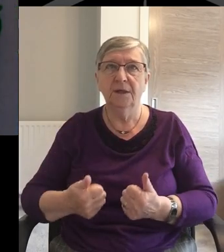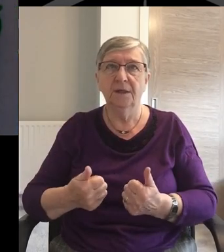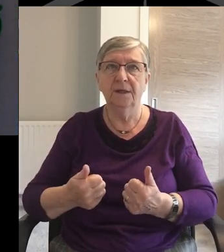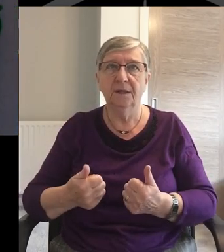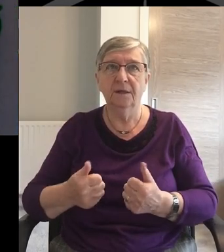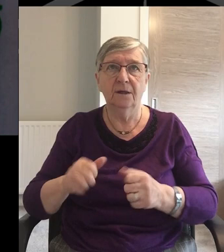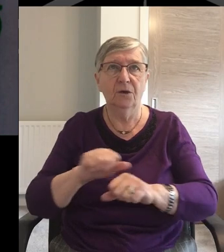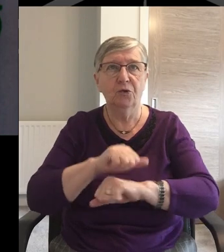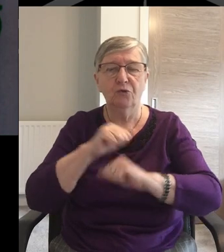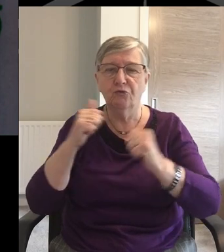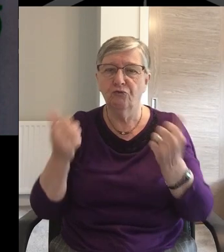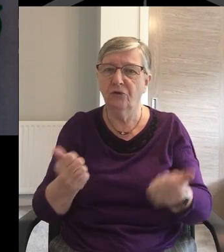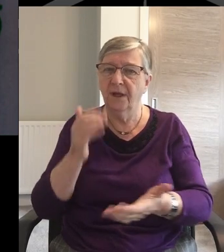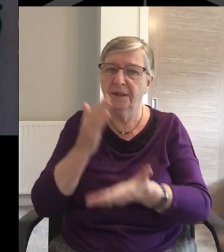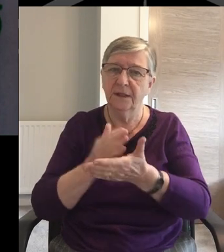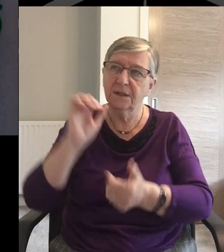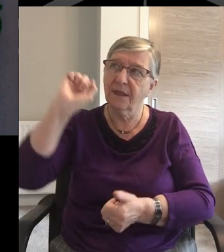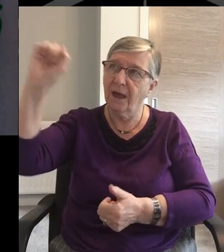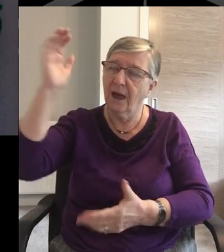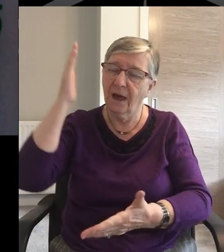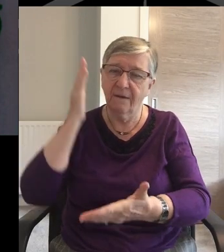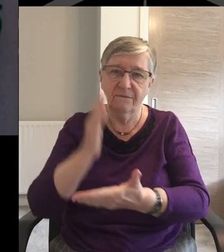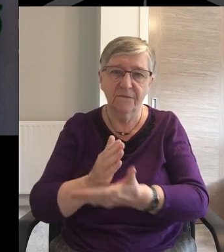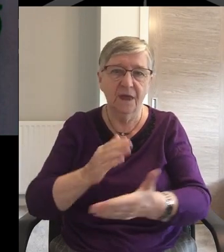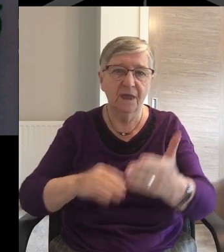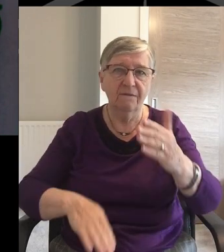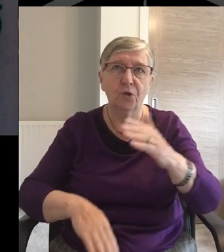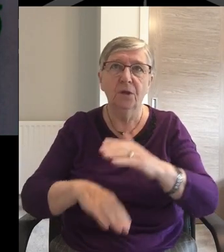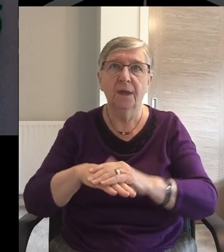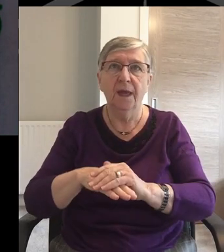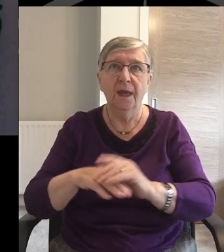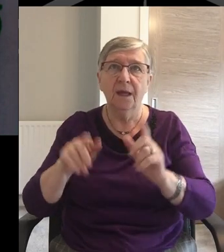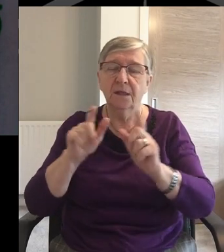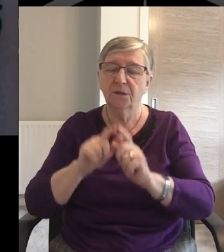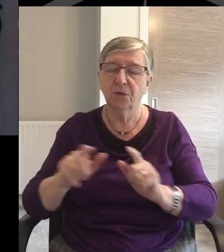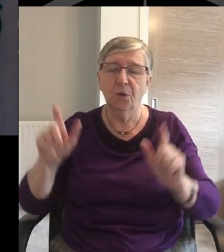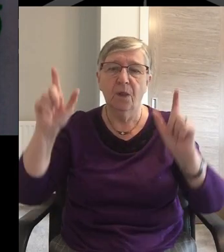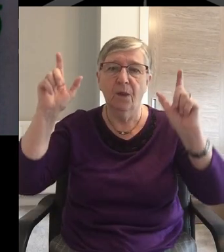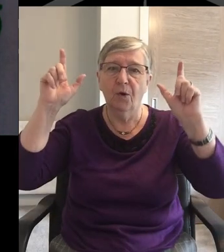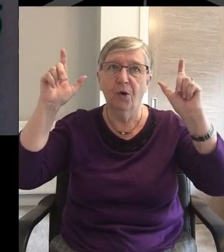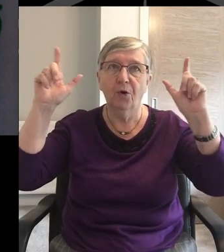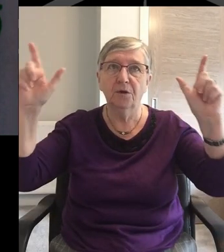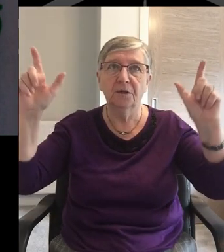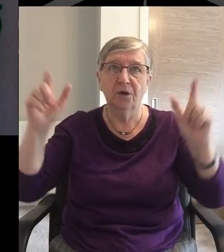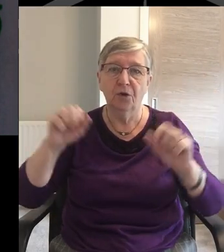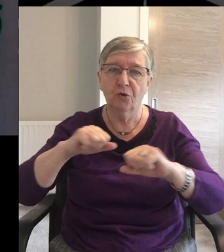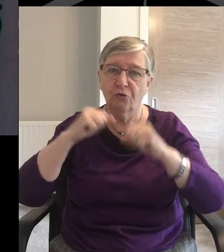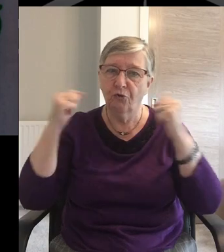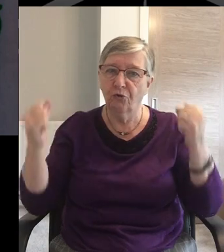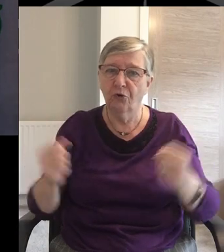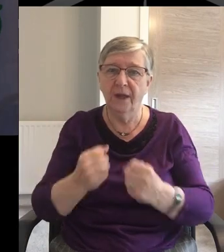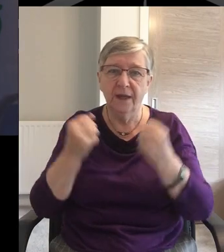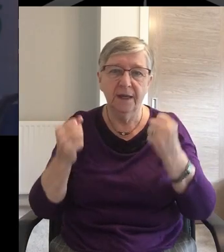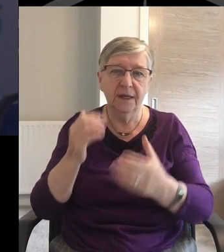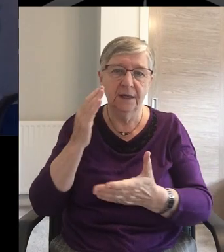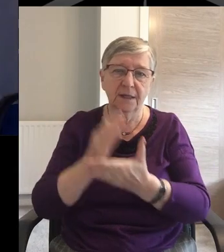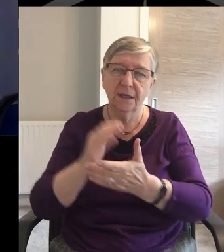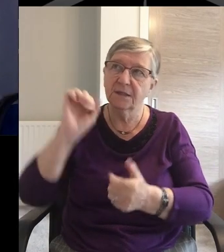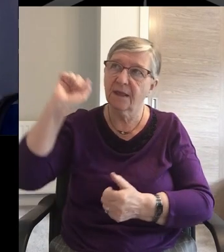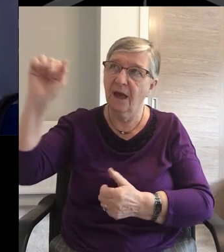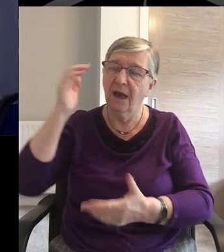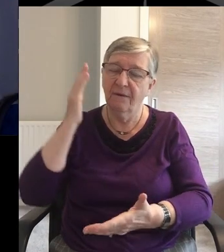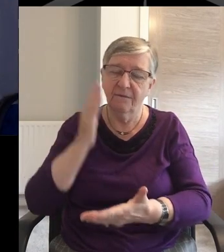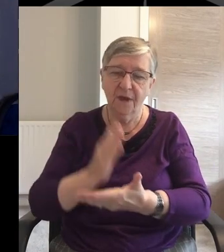Great is Thy faithfulness, O Lord Great